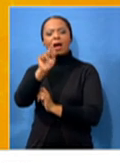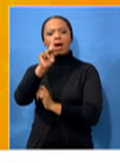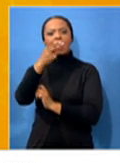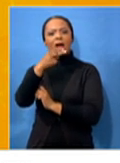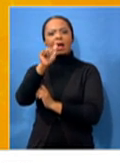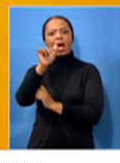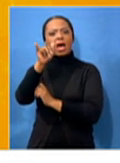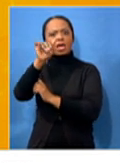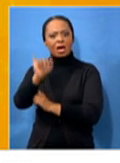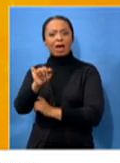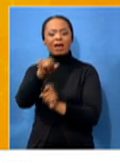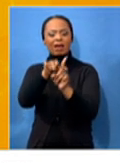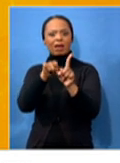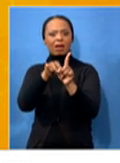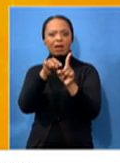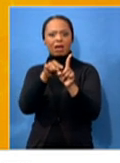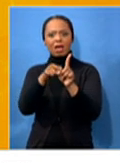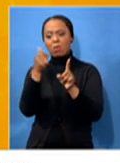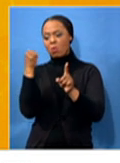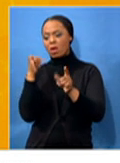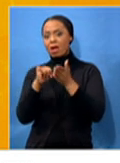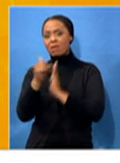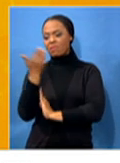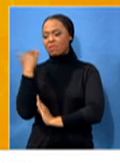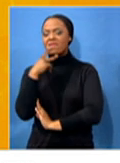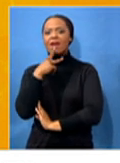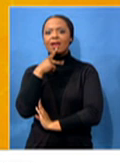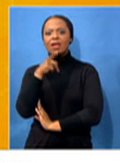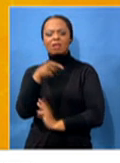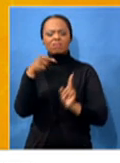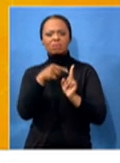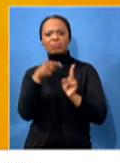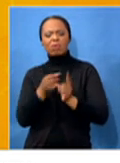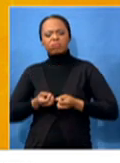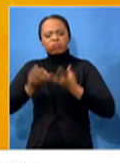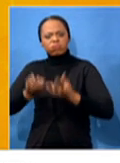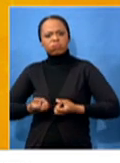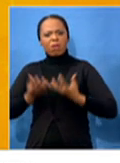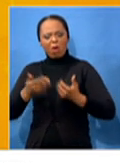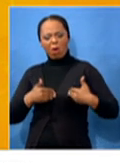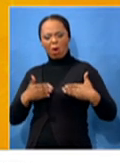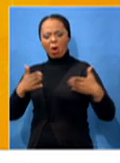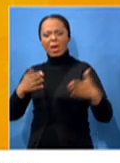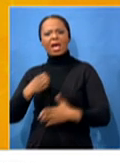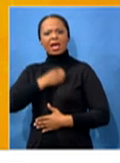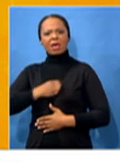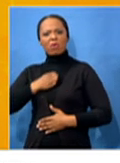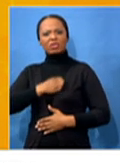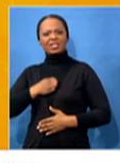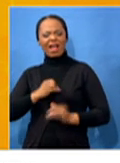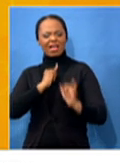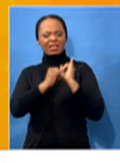On Friday, we brought you part one of an emotional interview on Makai Antini's